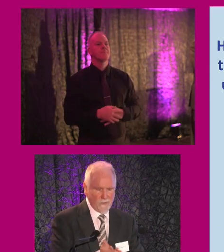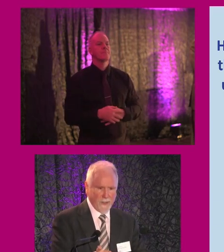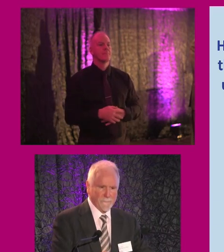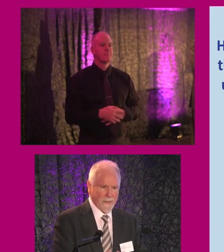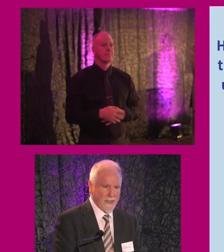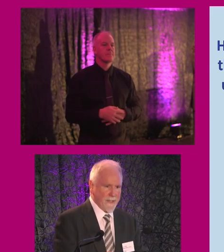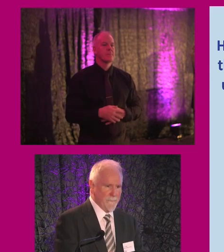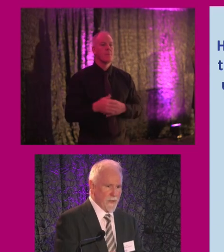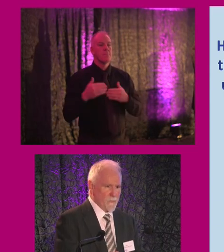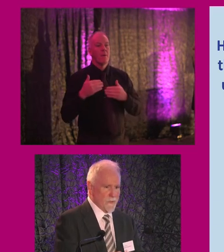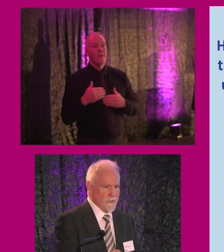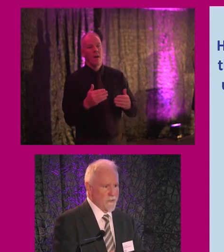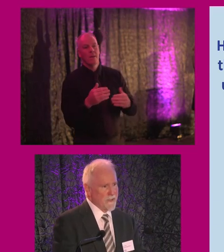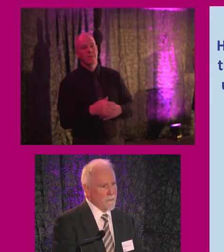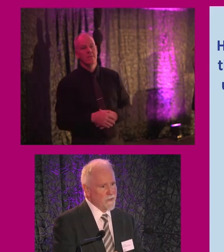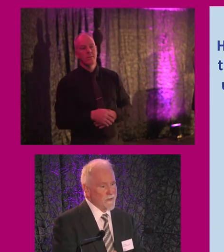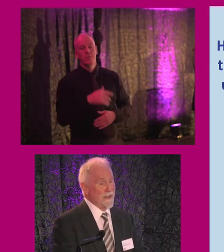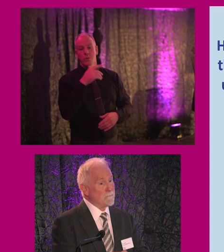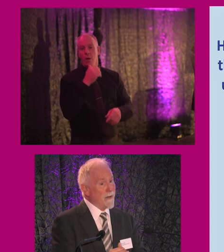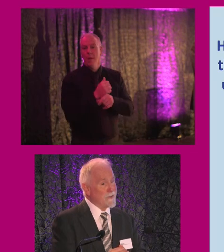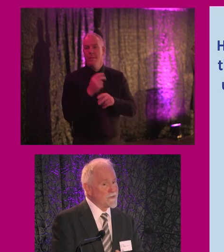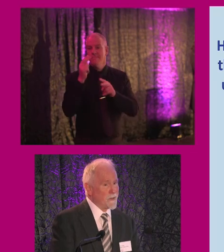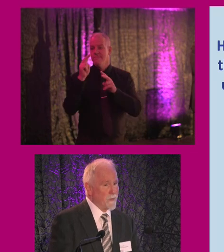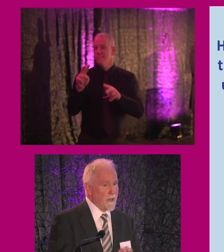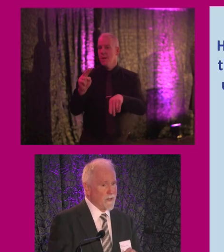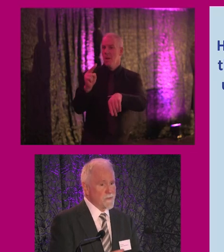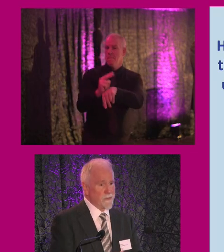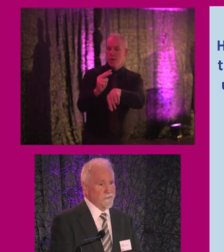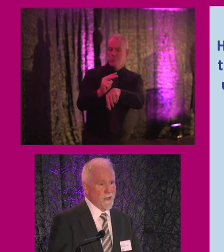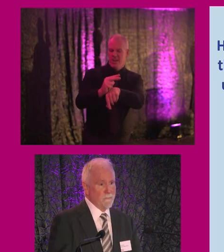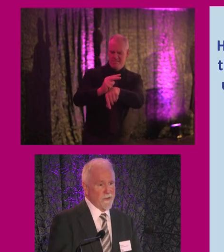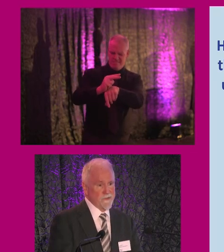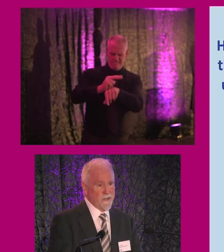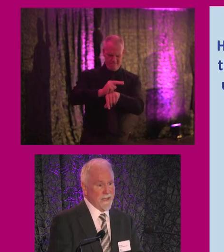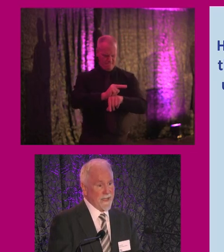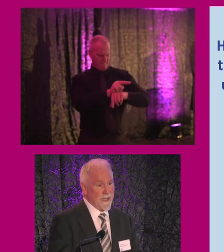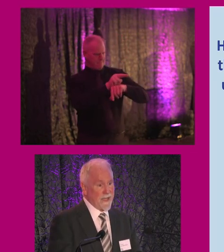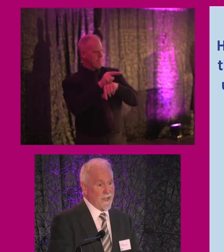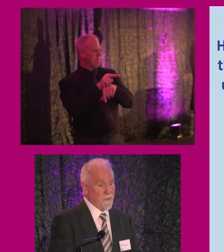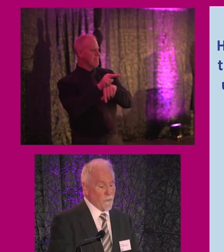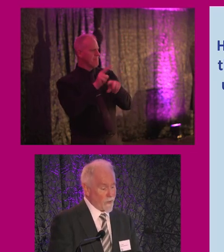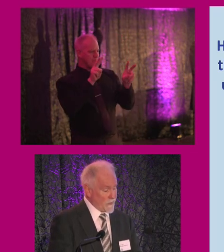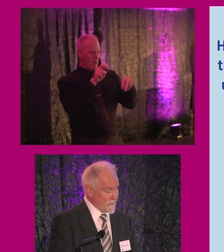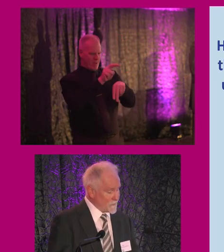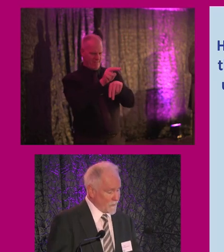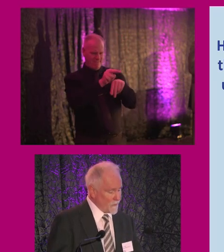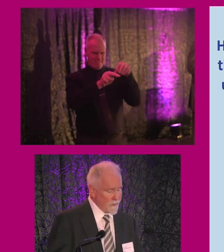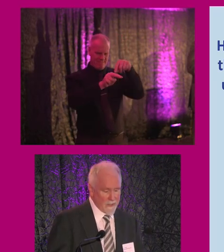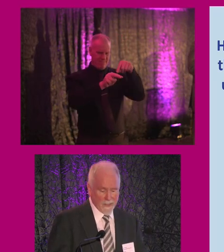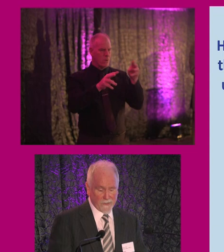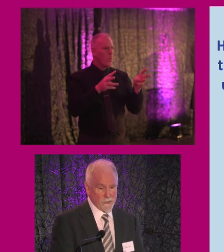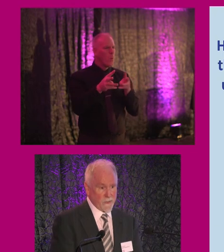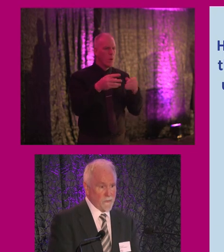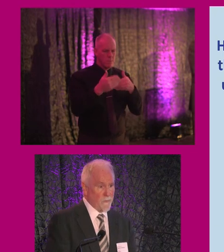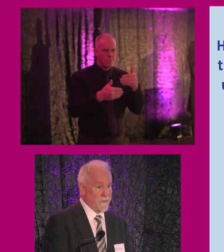move on, we're talking about looking at monitoring, but how do we frame monitoring in the work that we're